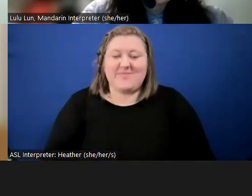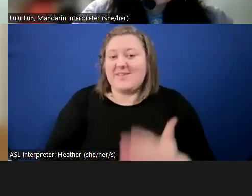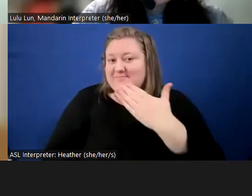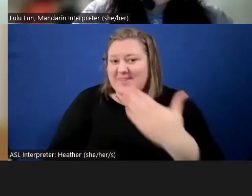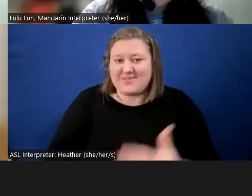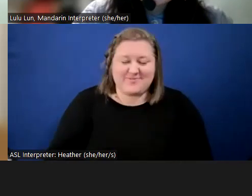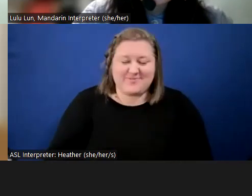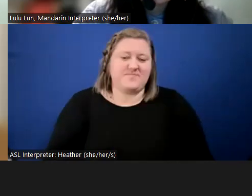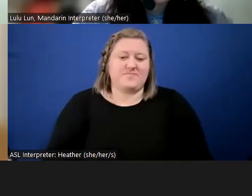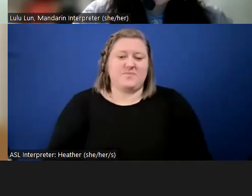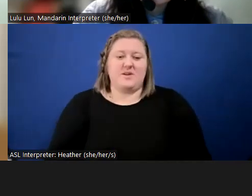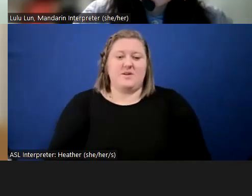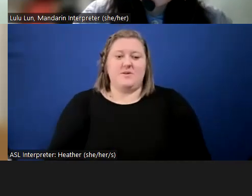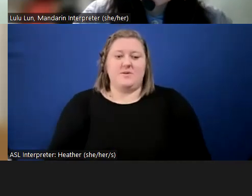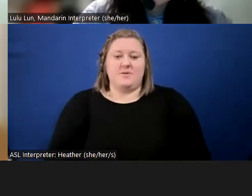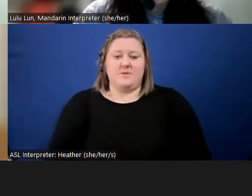Rubin.